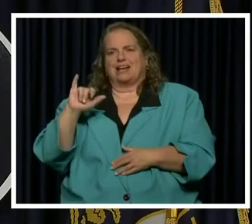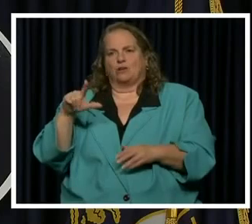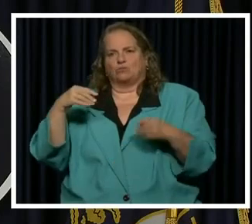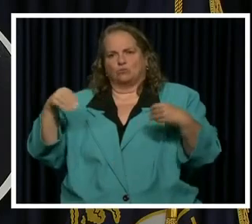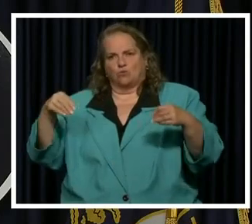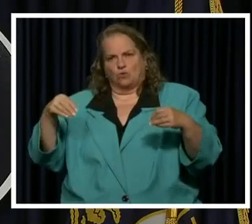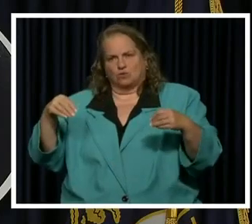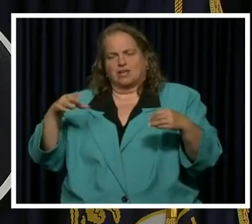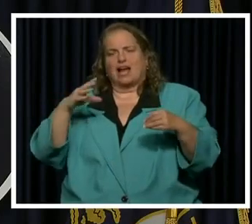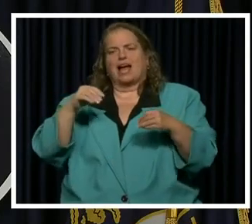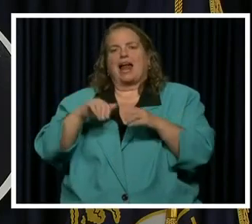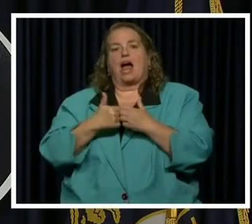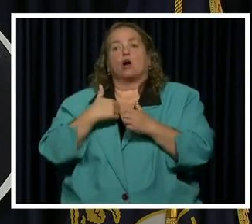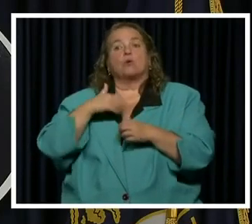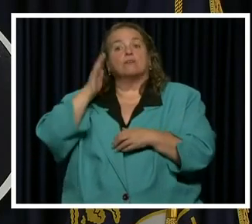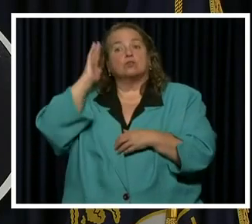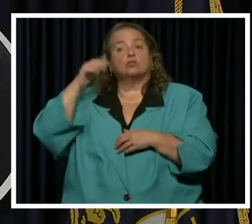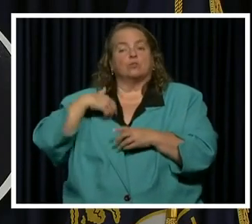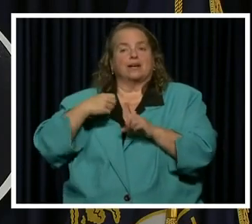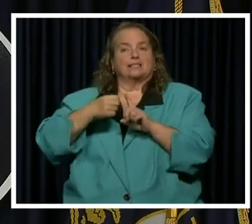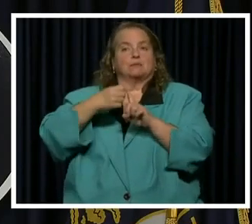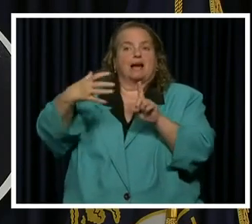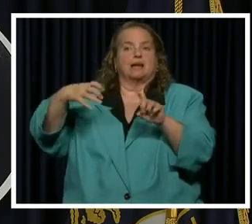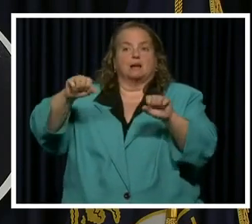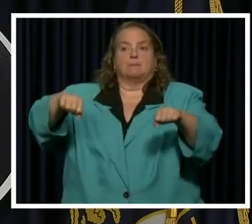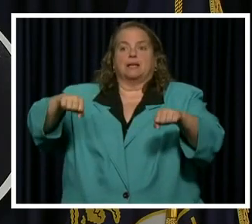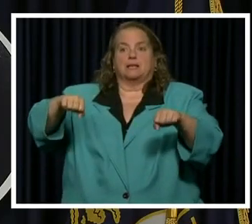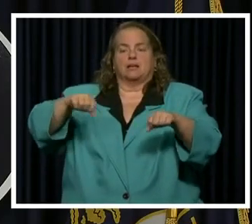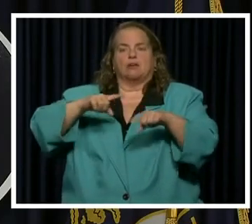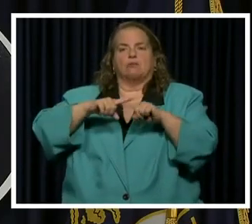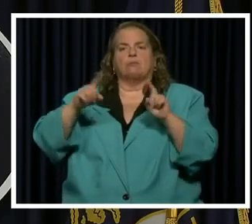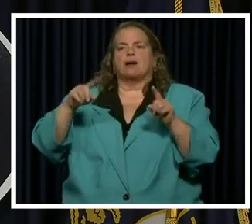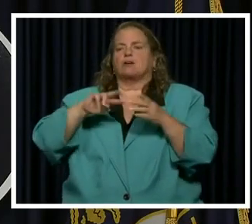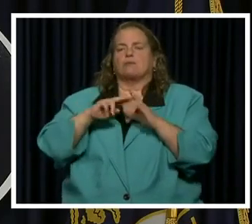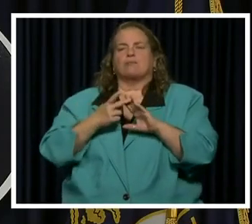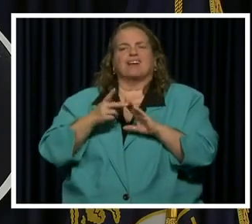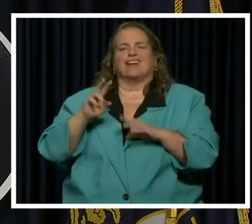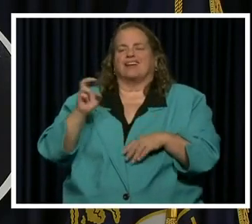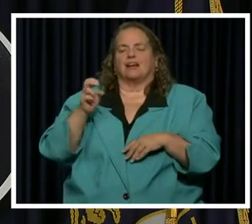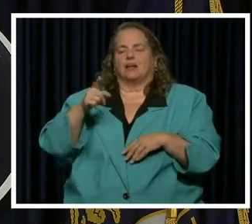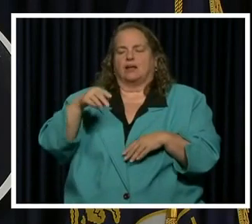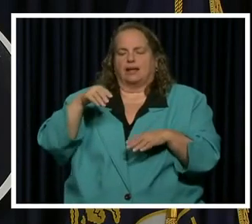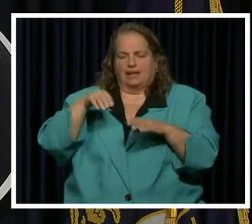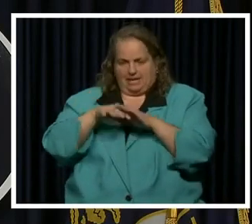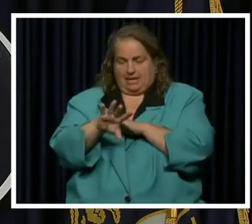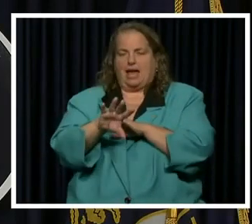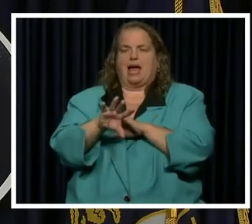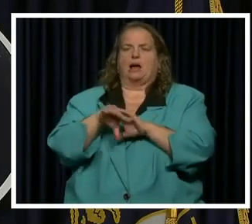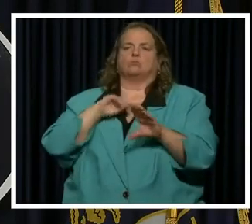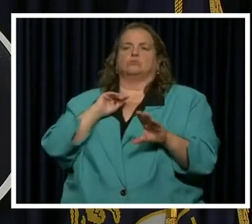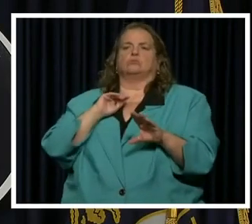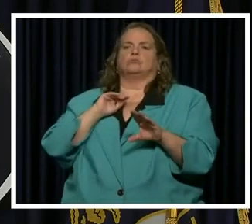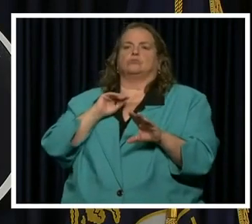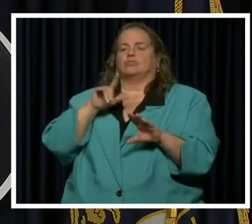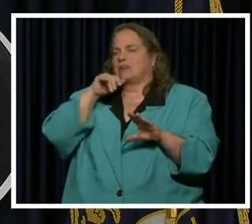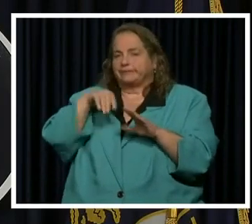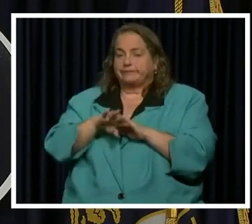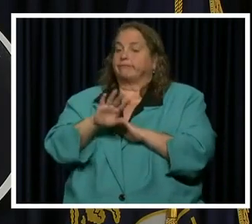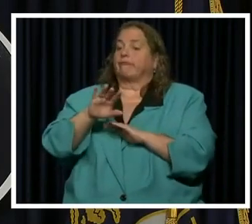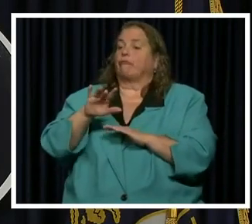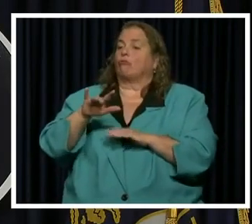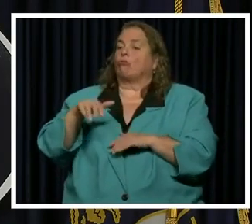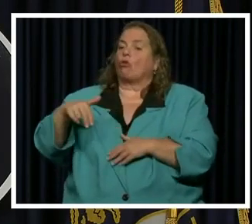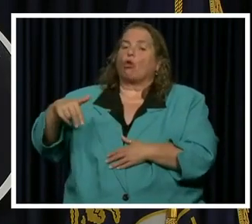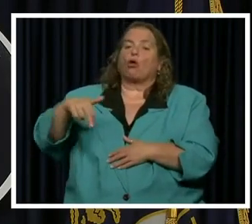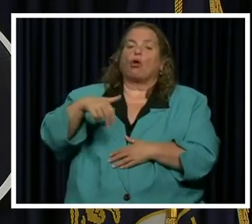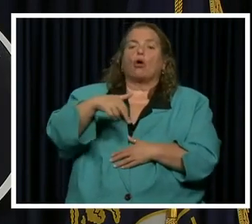in the future we expand capacity. But it needs to be what we call a transitory experience in and out and not one of long